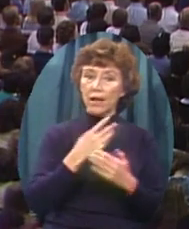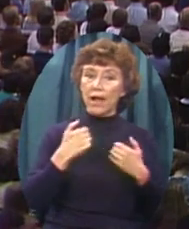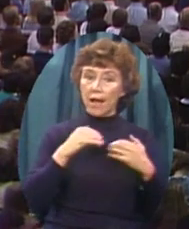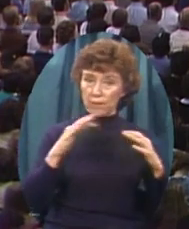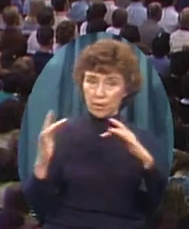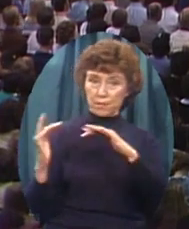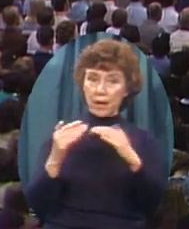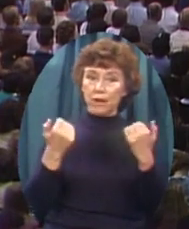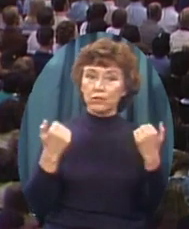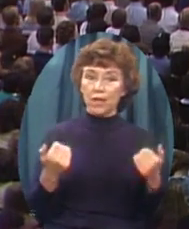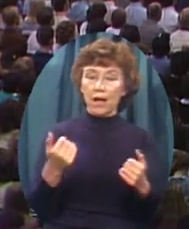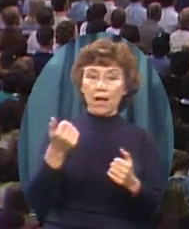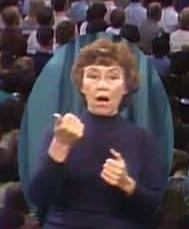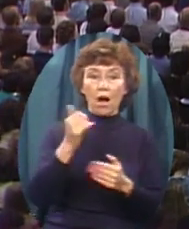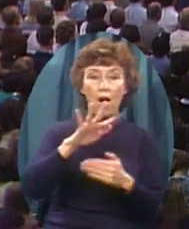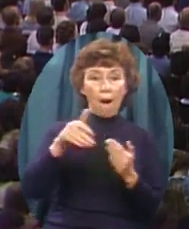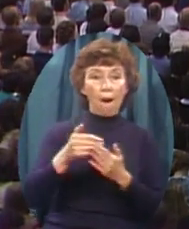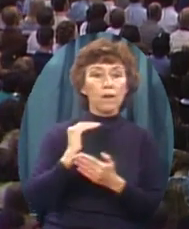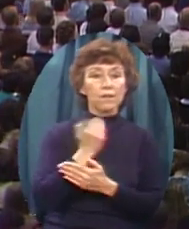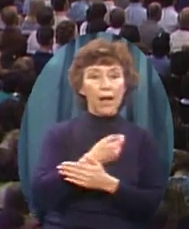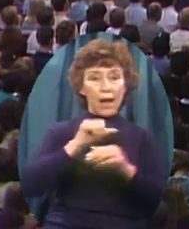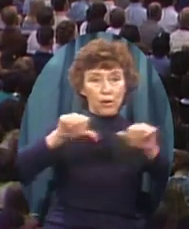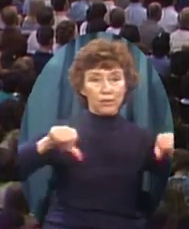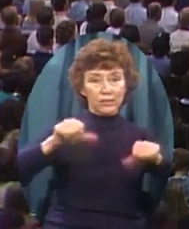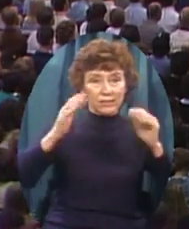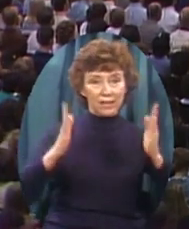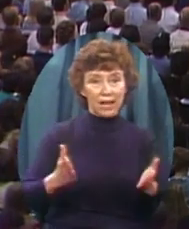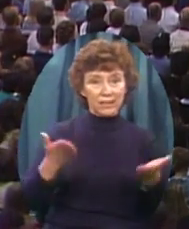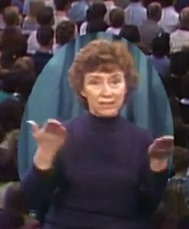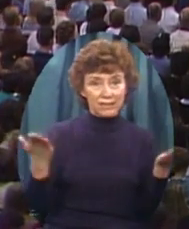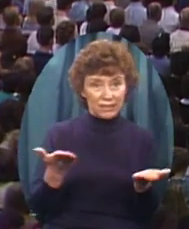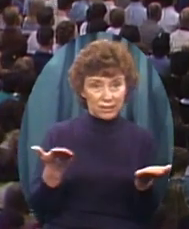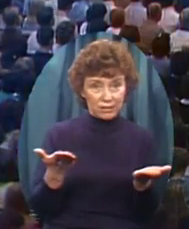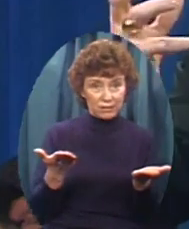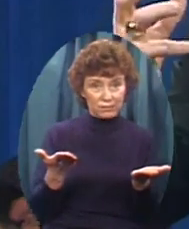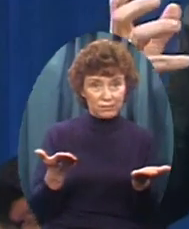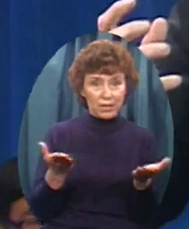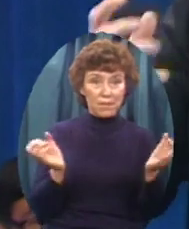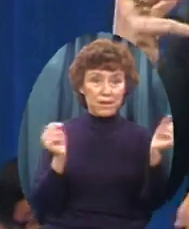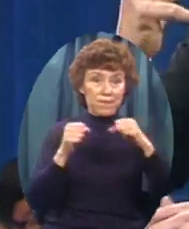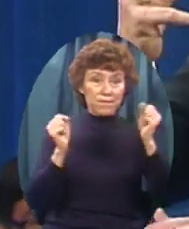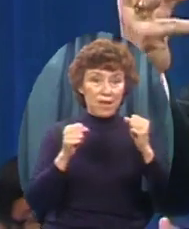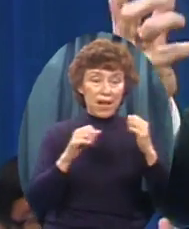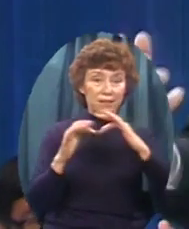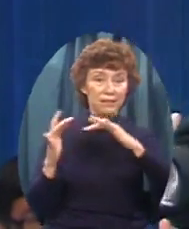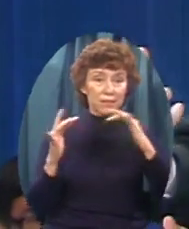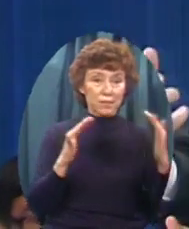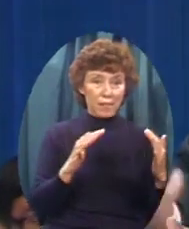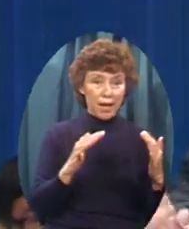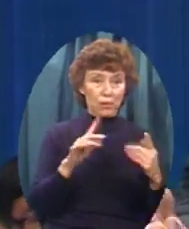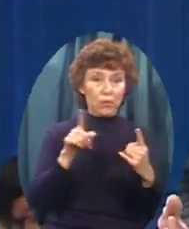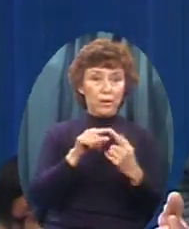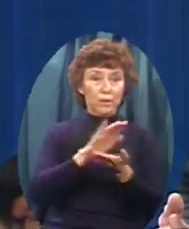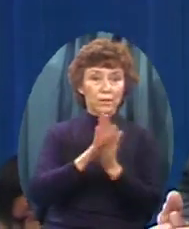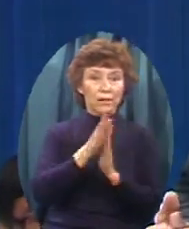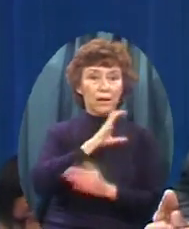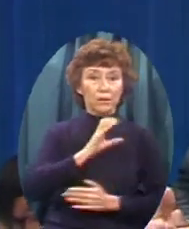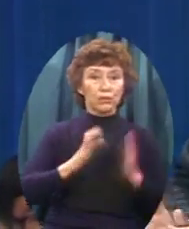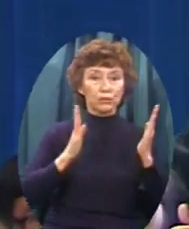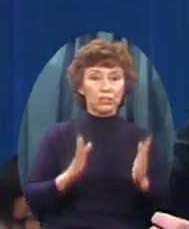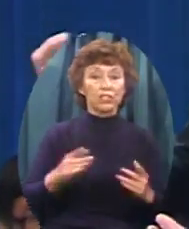you guys Every one of you You've been fighting this battle Ever since you became a Christian And the argument always is How can you be a Christian And a scientist